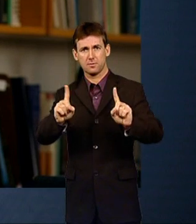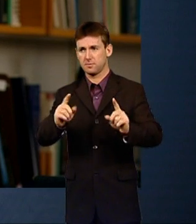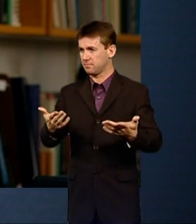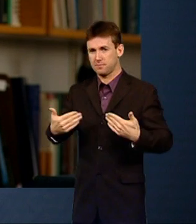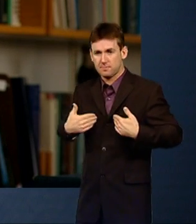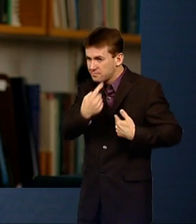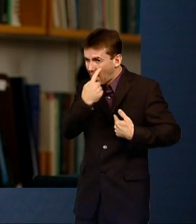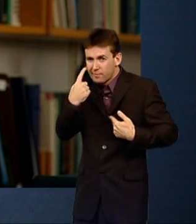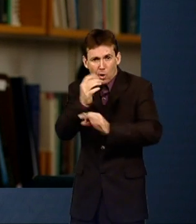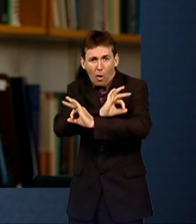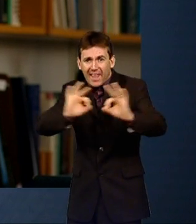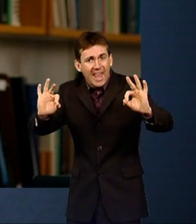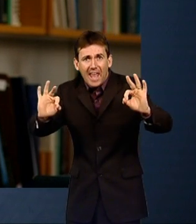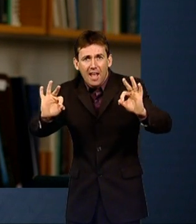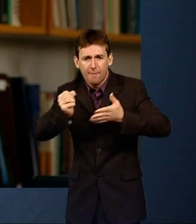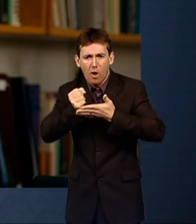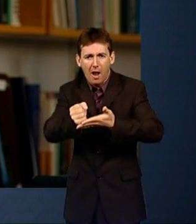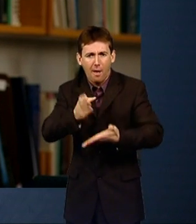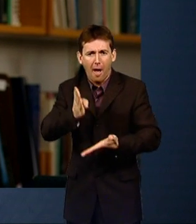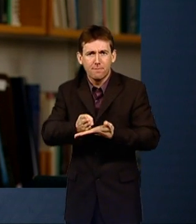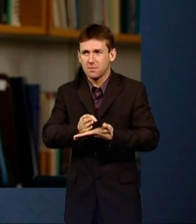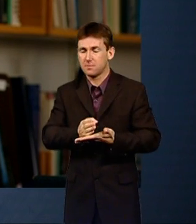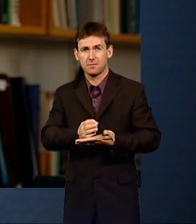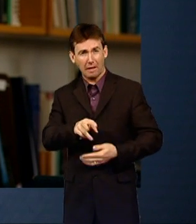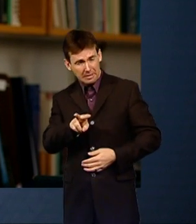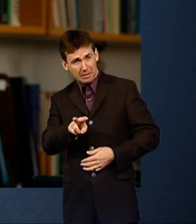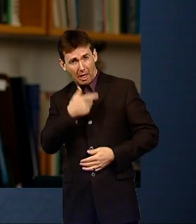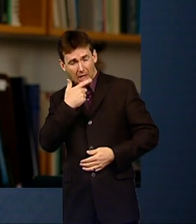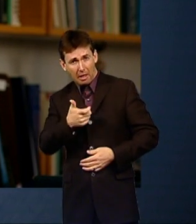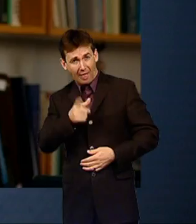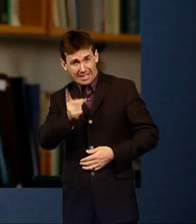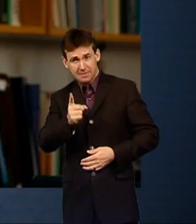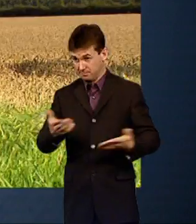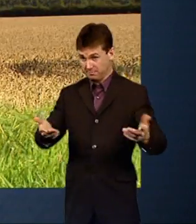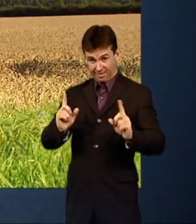helped them. As simple as that? It's as simple as that.